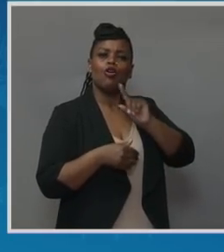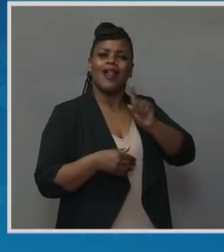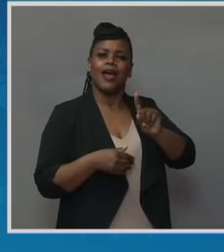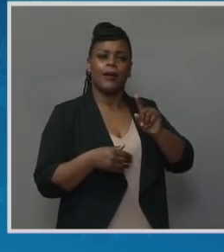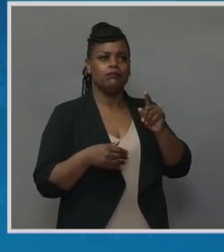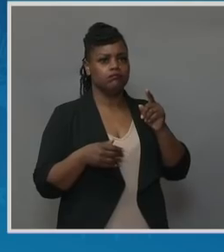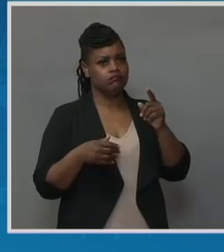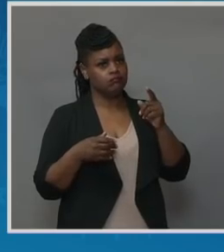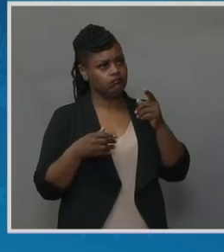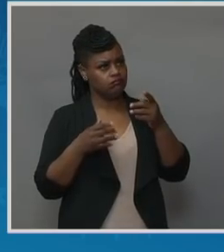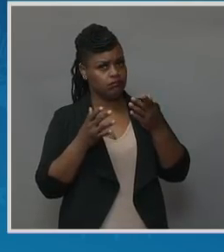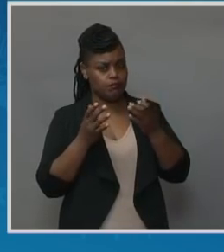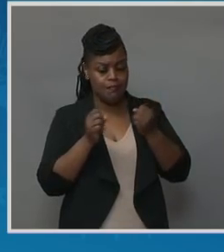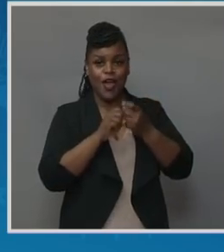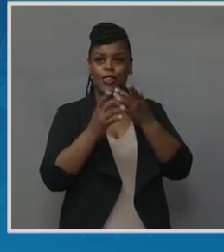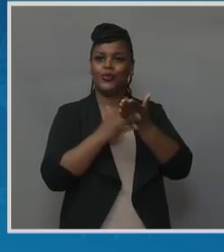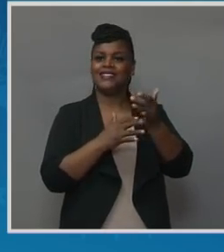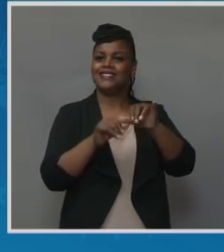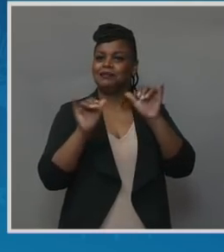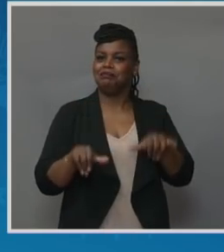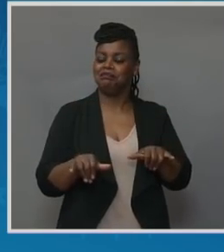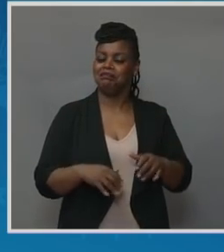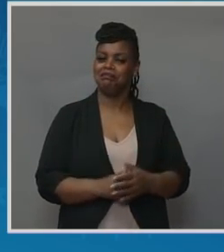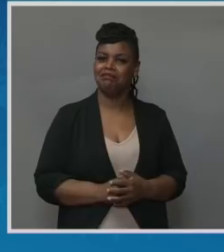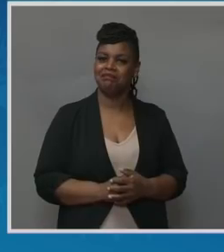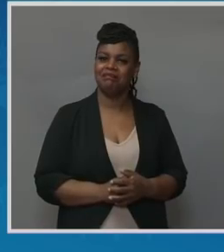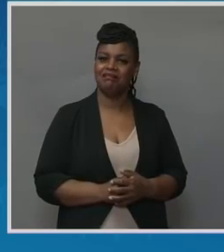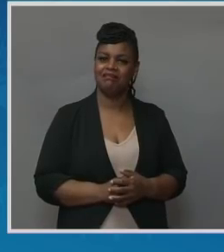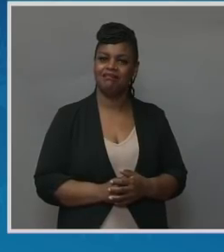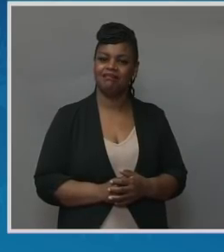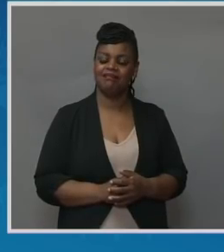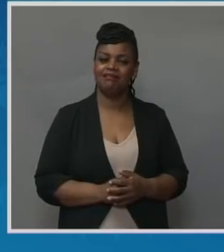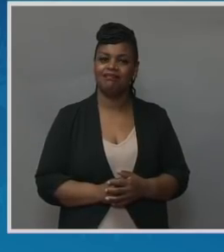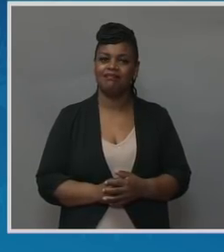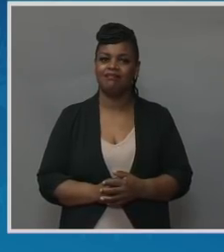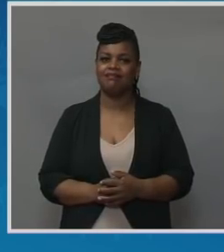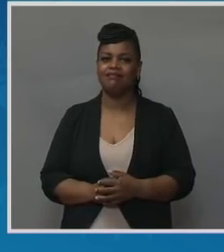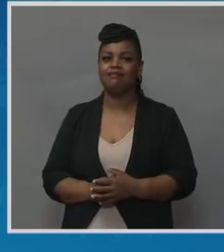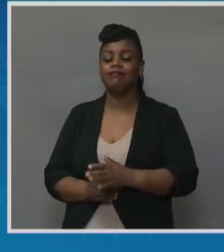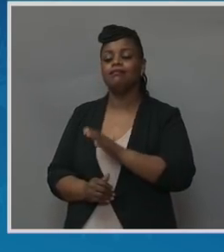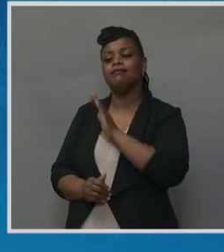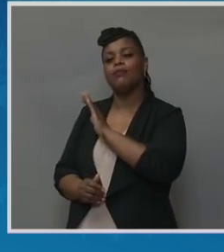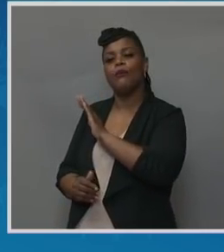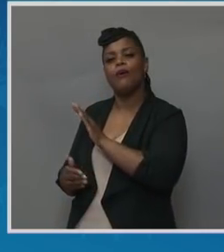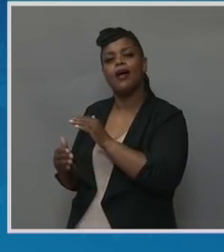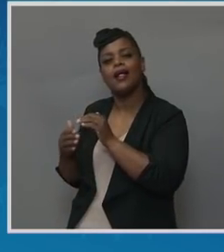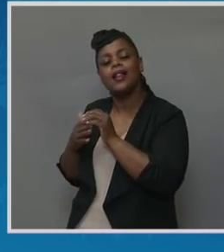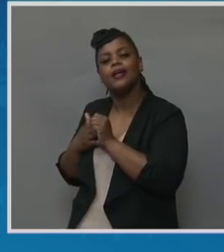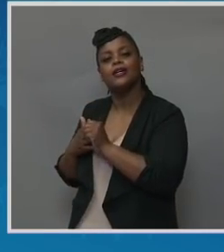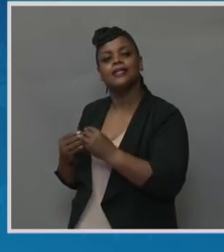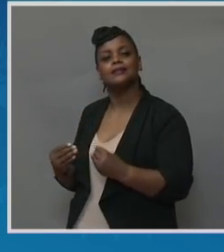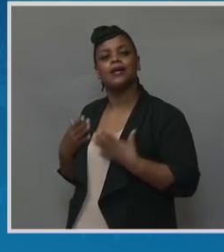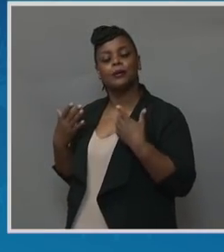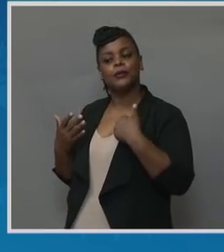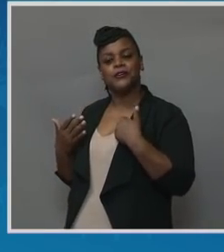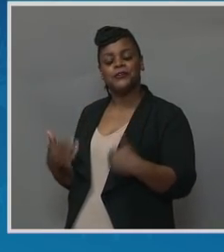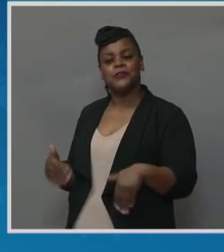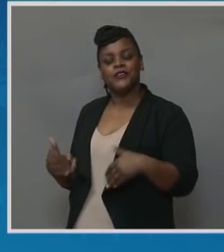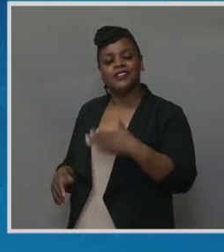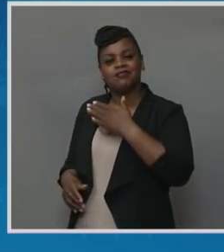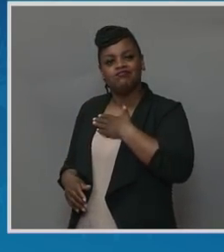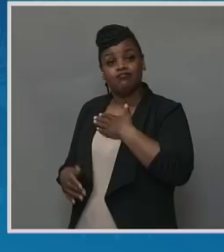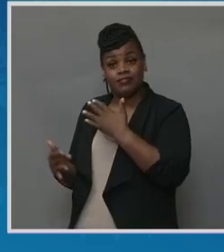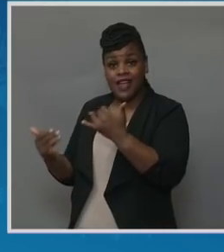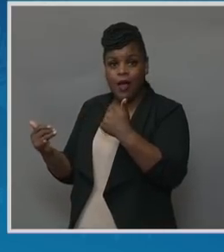Thank you so much, Erica. You're welcome. Your leadership is really inspiring. And now I'd like to introduce Donna